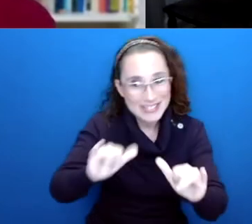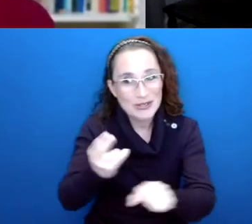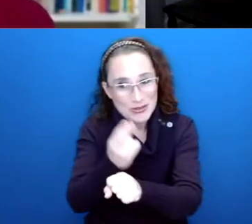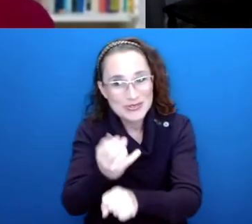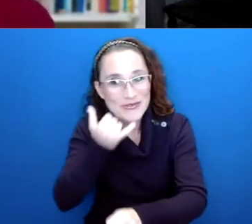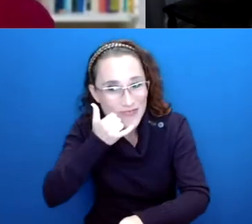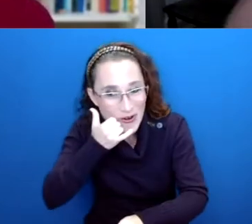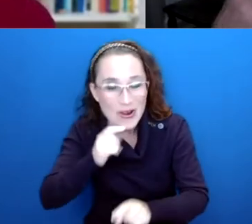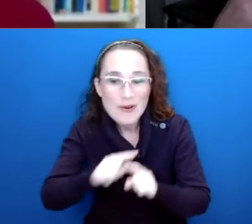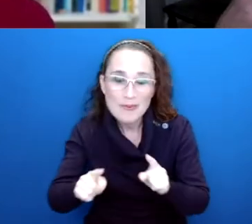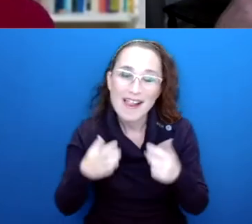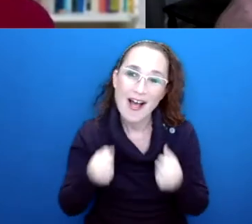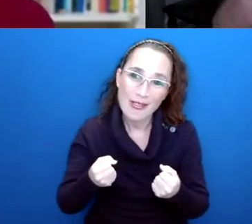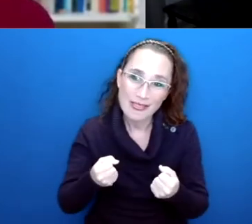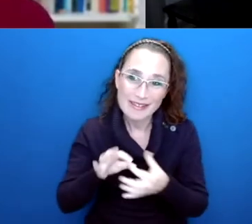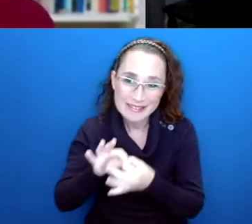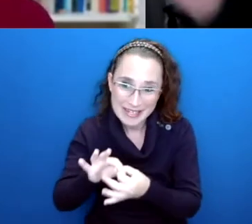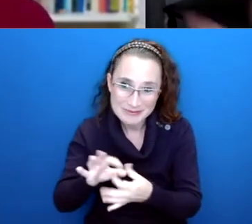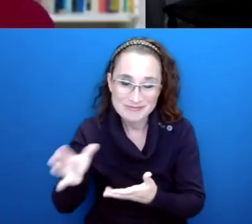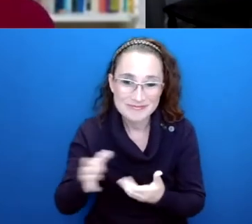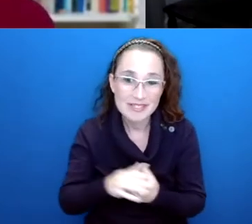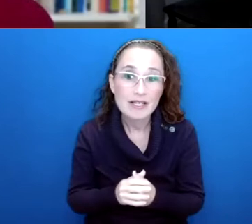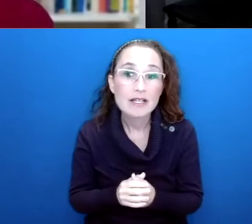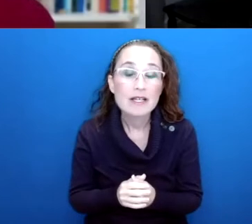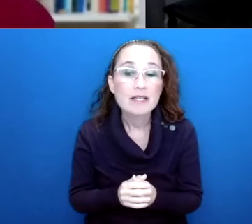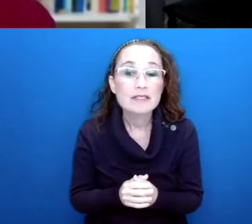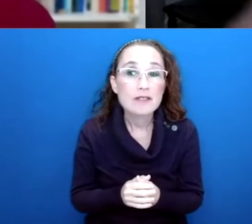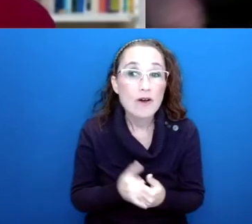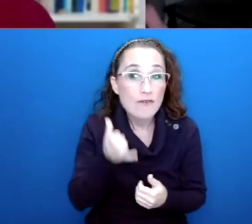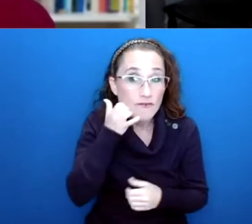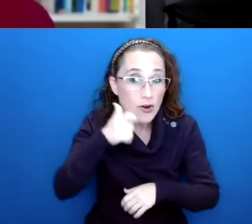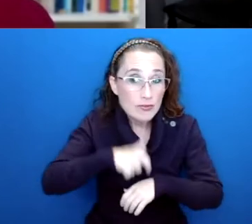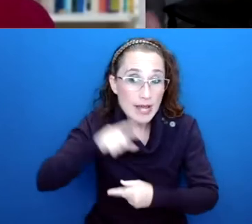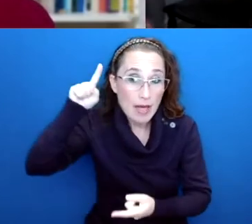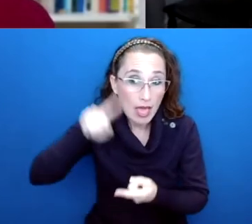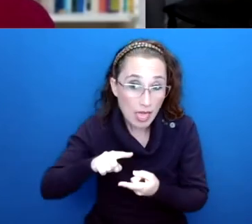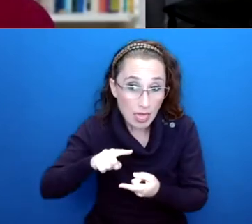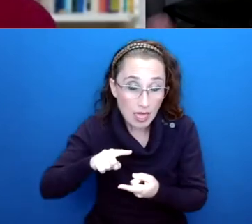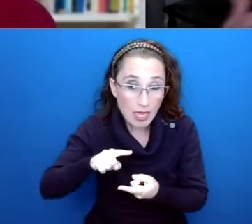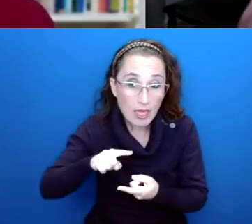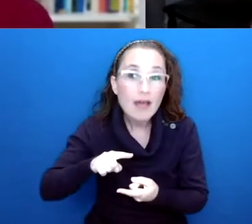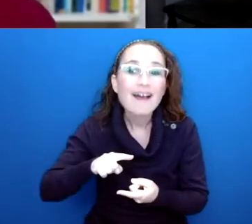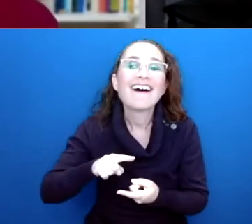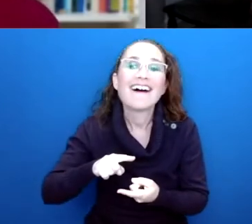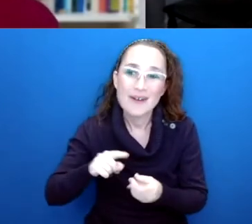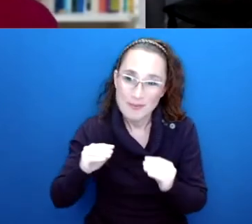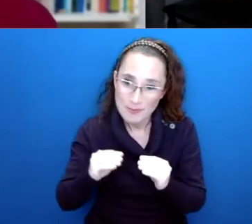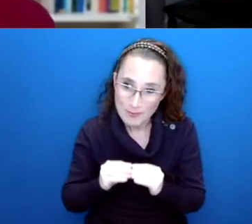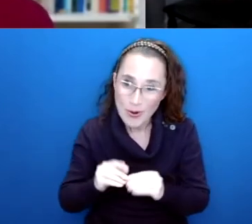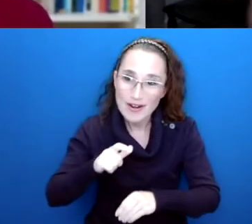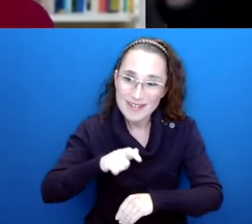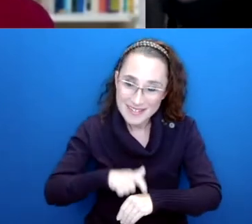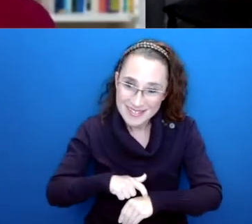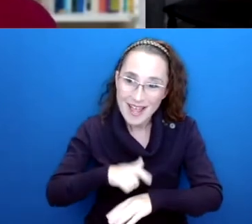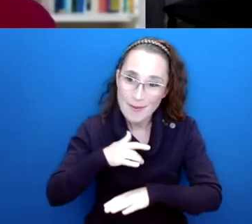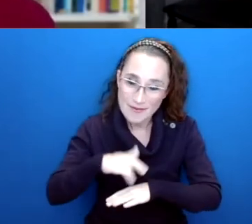I came to realize that once you take away some of that phone time, you're left with more free time. And I had this moment on